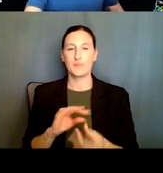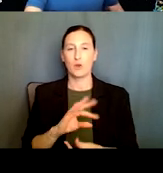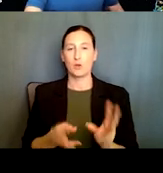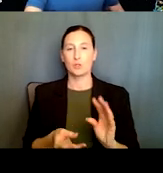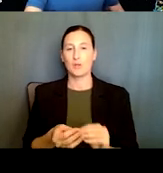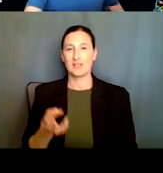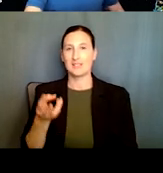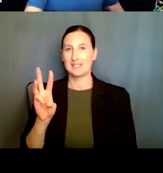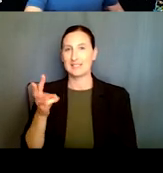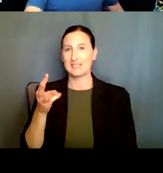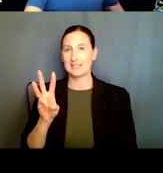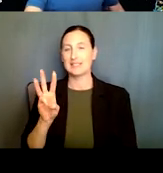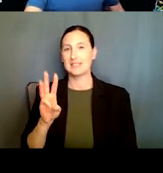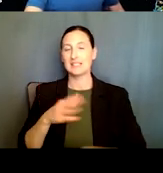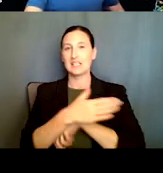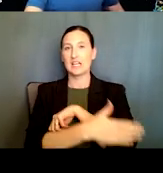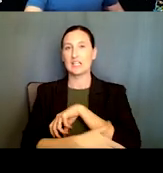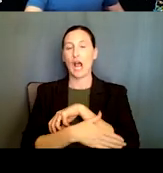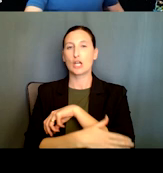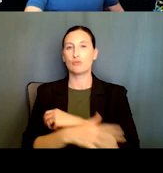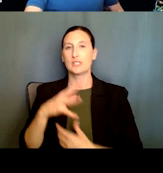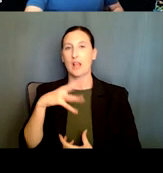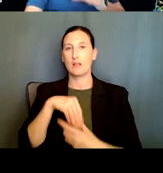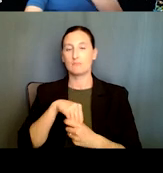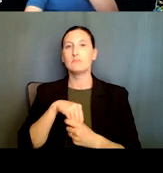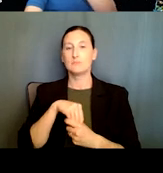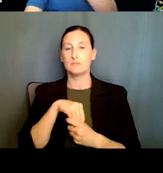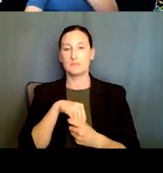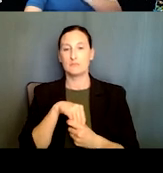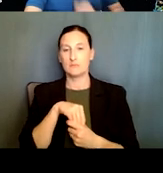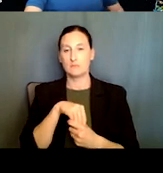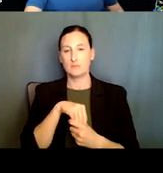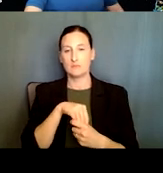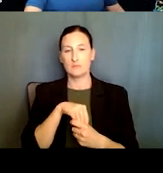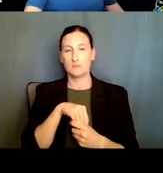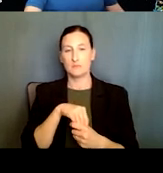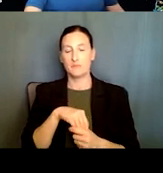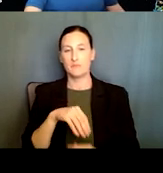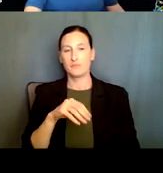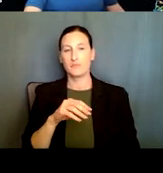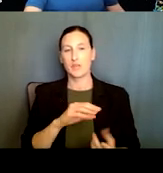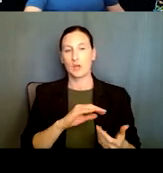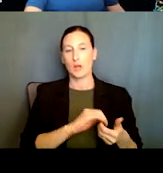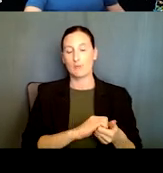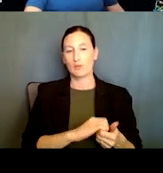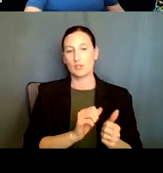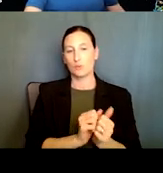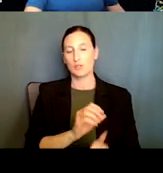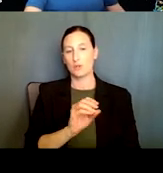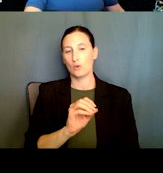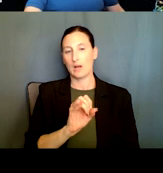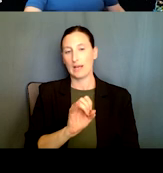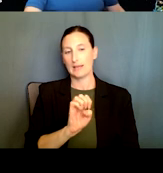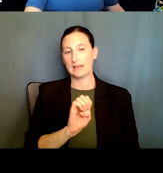engaged in, uh, in this. This is a collaboration with, uh, OISE, about $3 million. There are 14